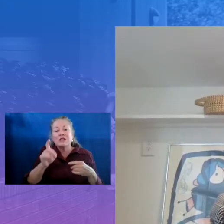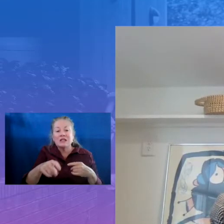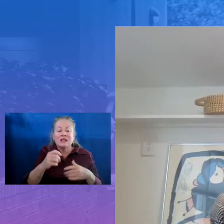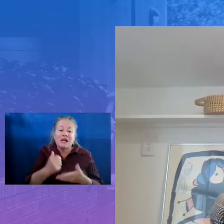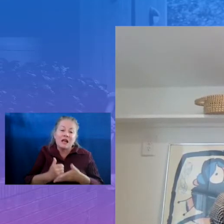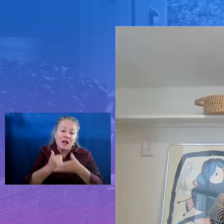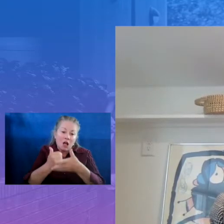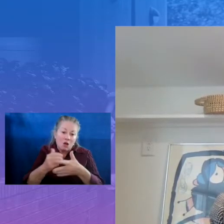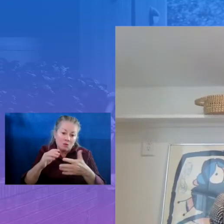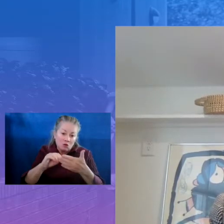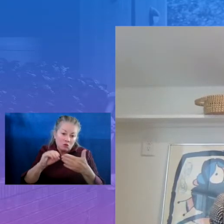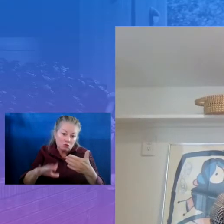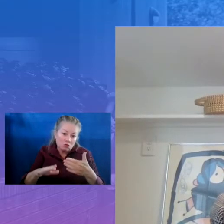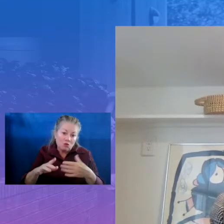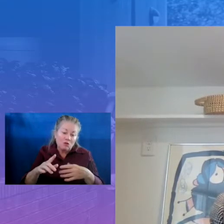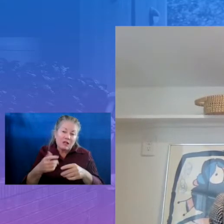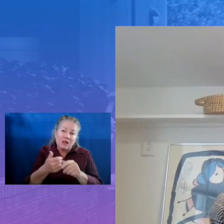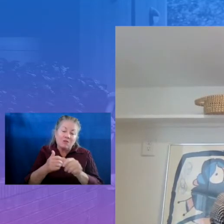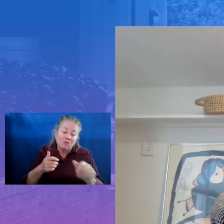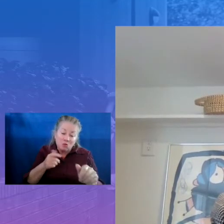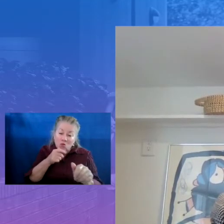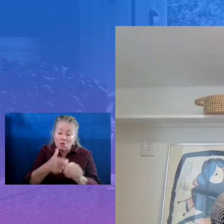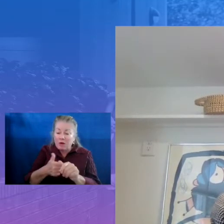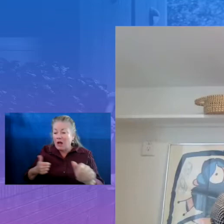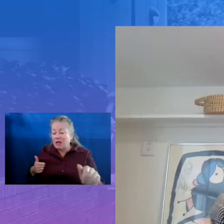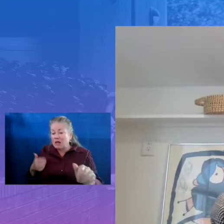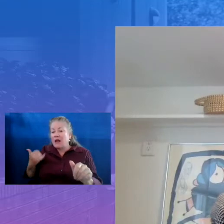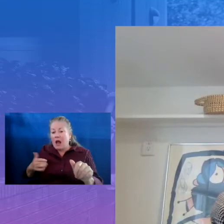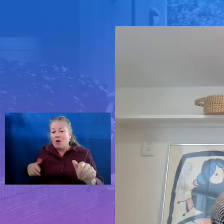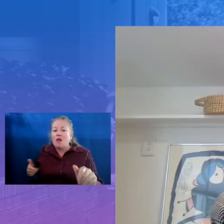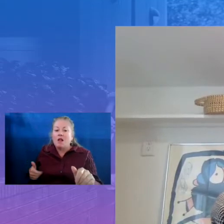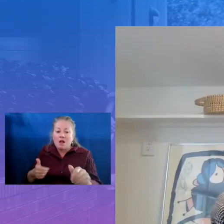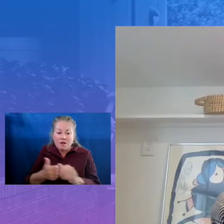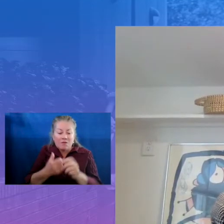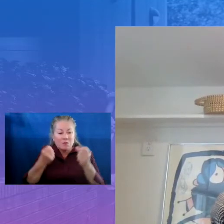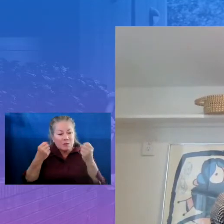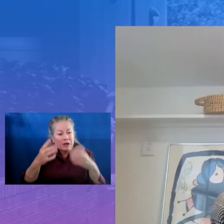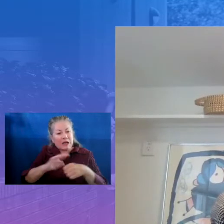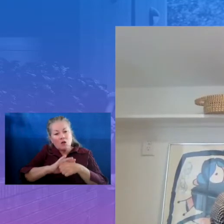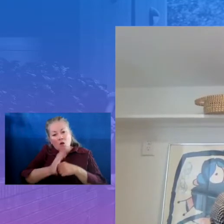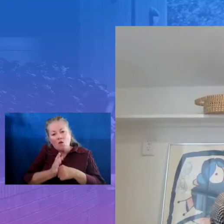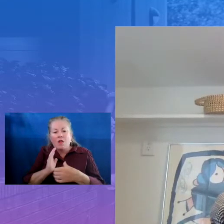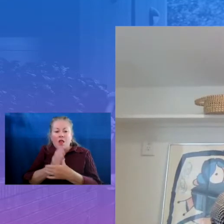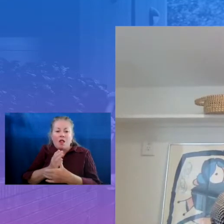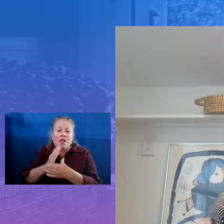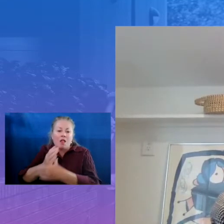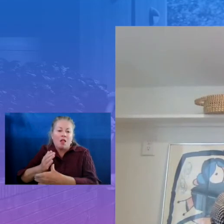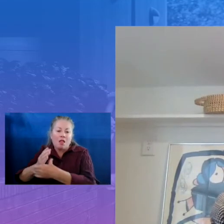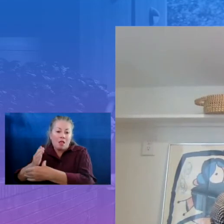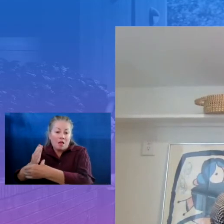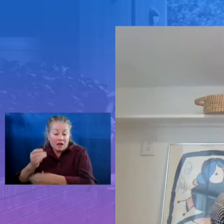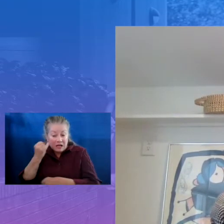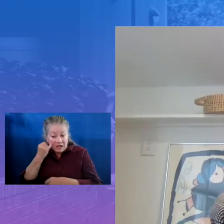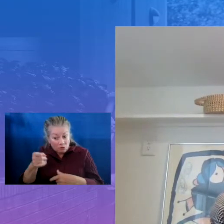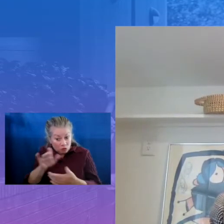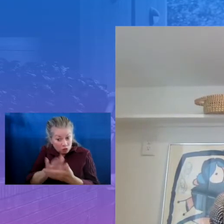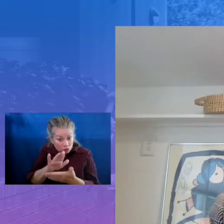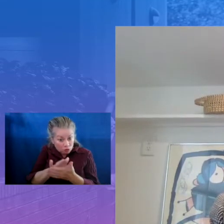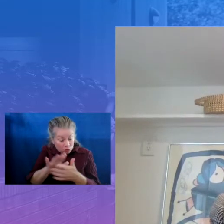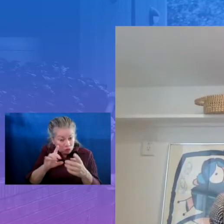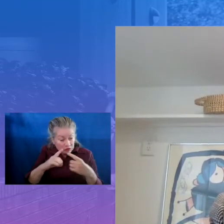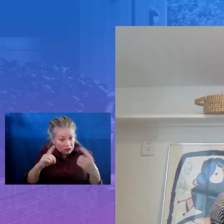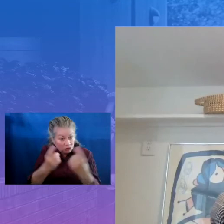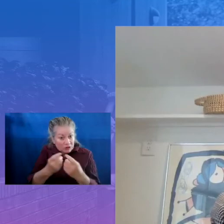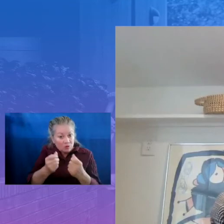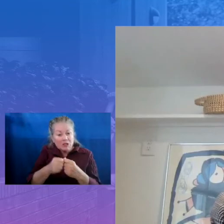experiences from the many COVID disruptions. If you are in a school district with schools with 55% or 60%